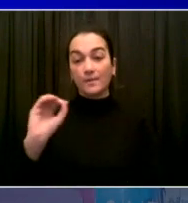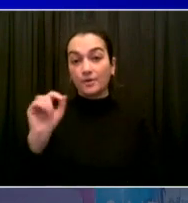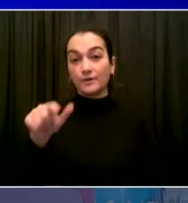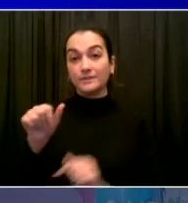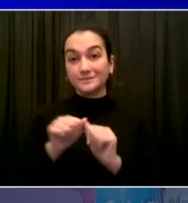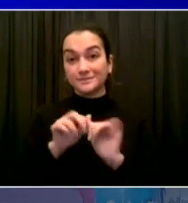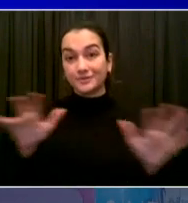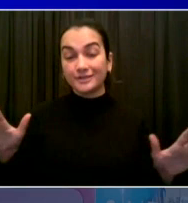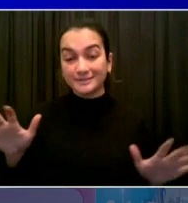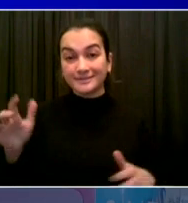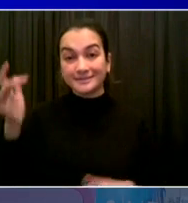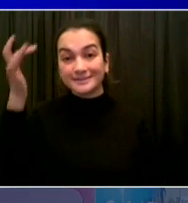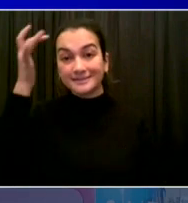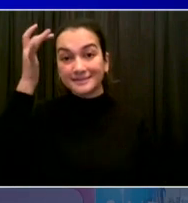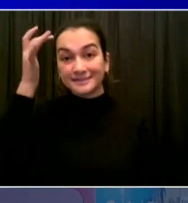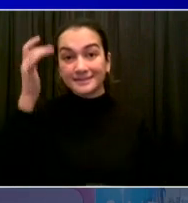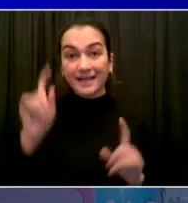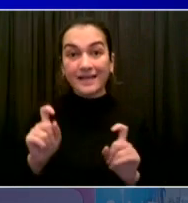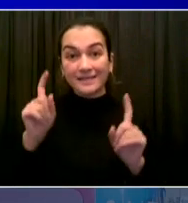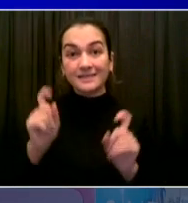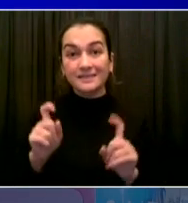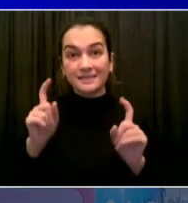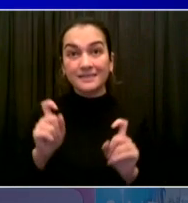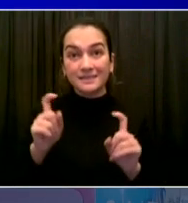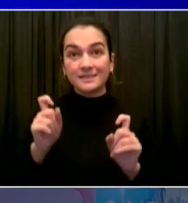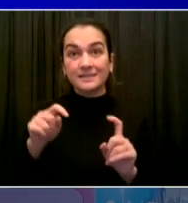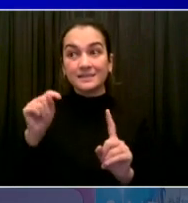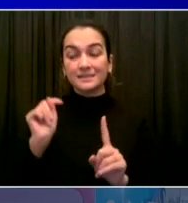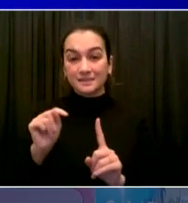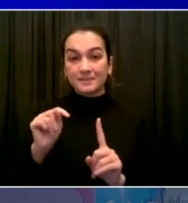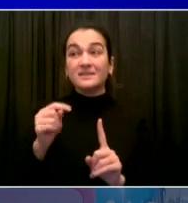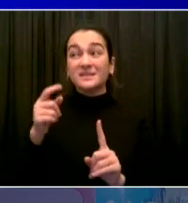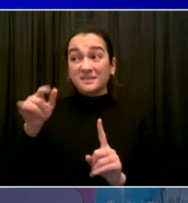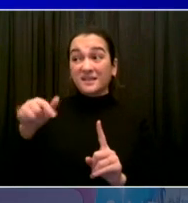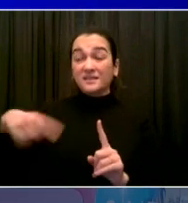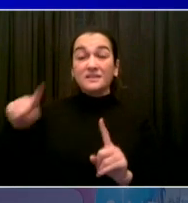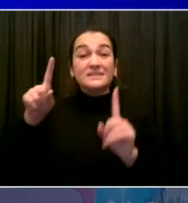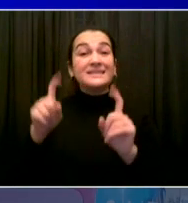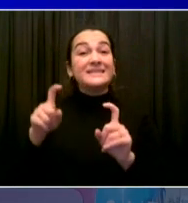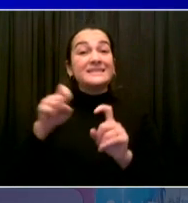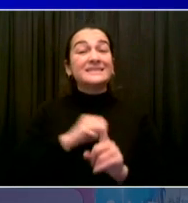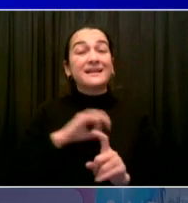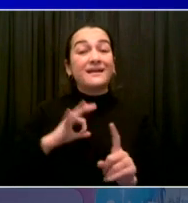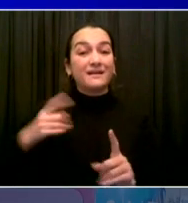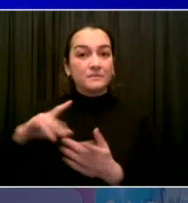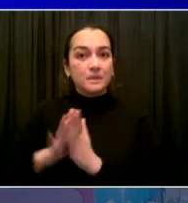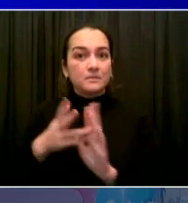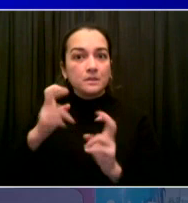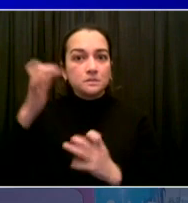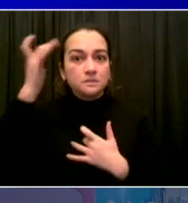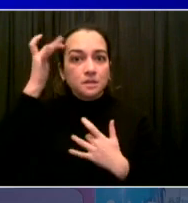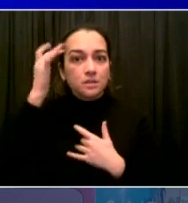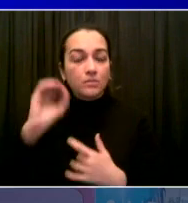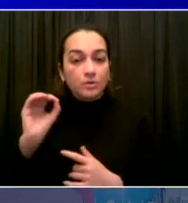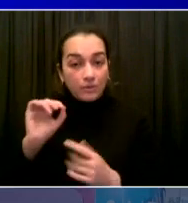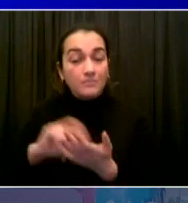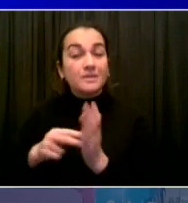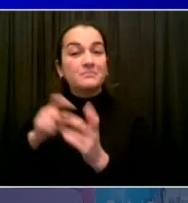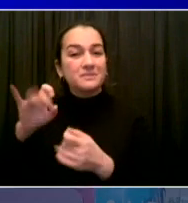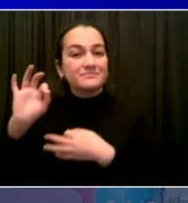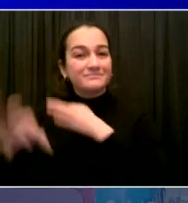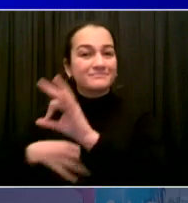a core of reserve professionals that we can put into play quickly to keep each site to its stated hours. So